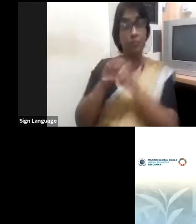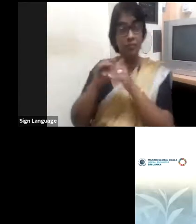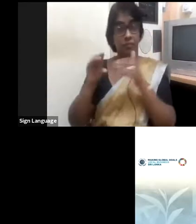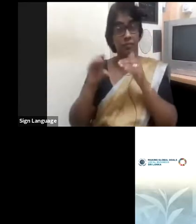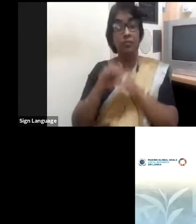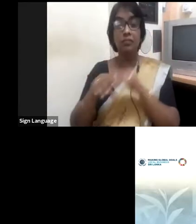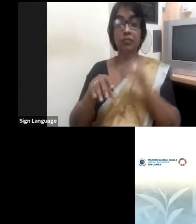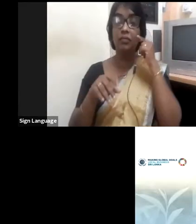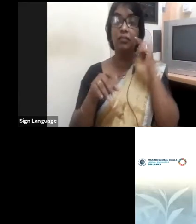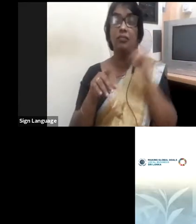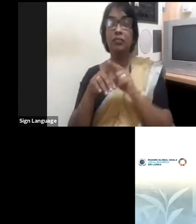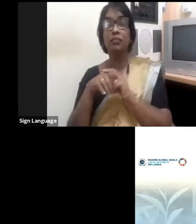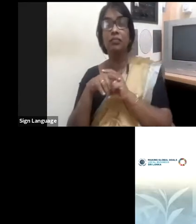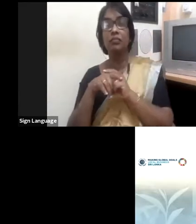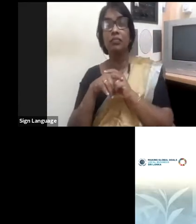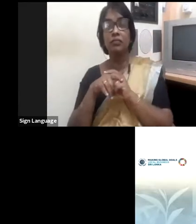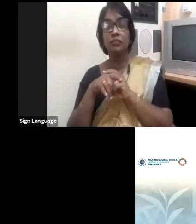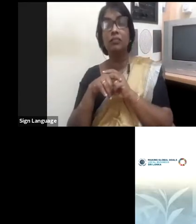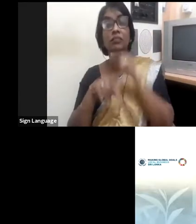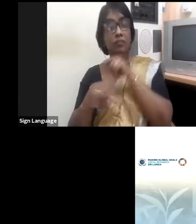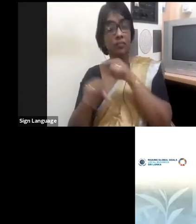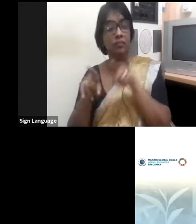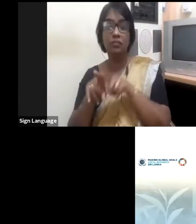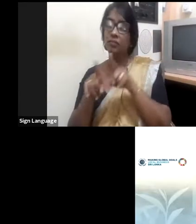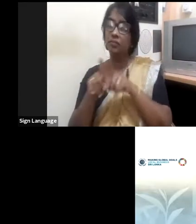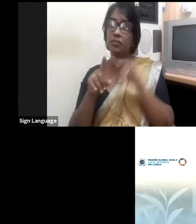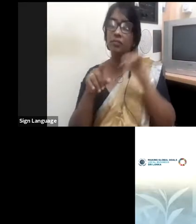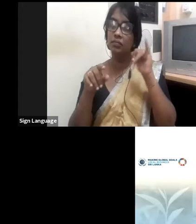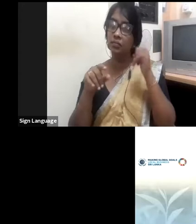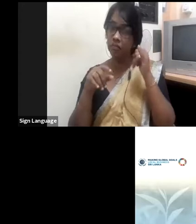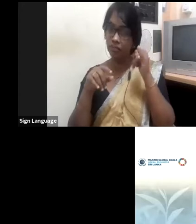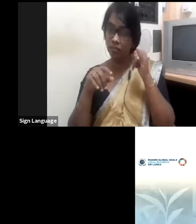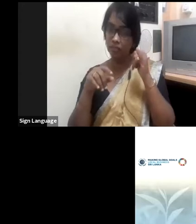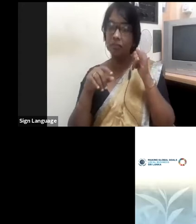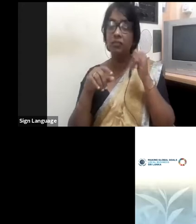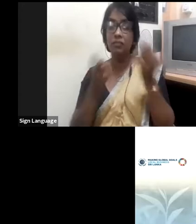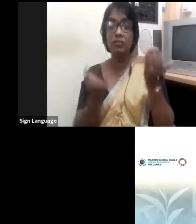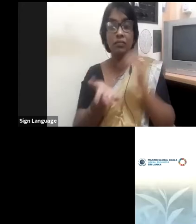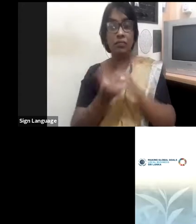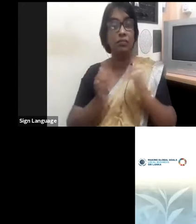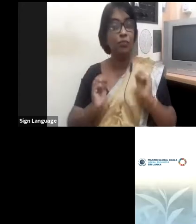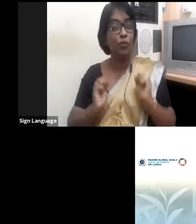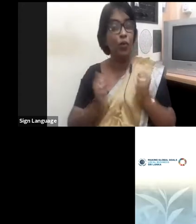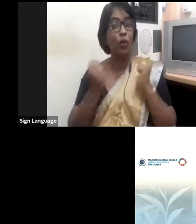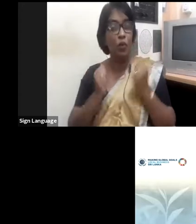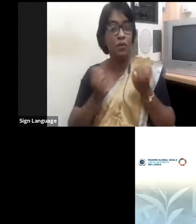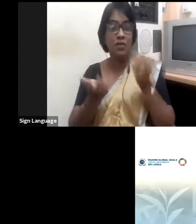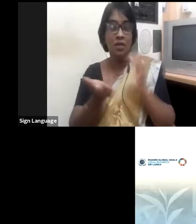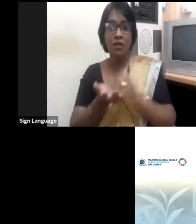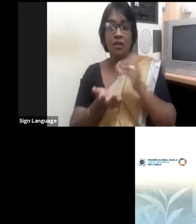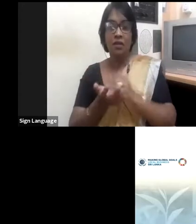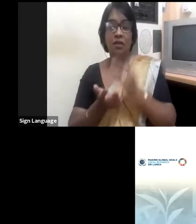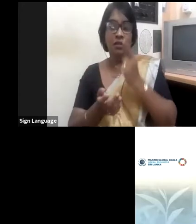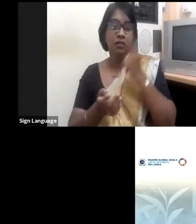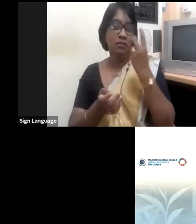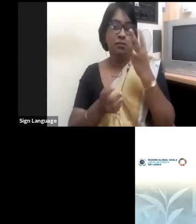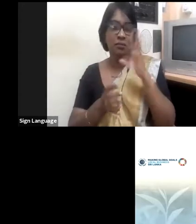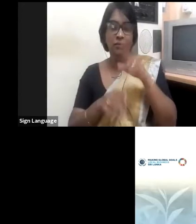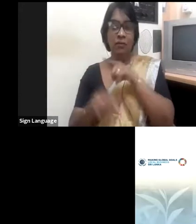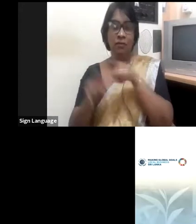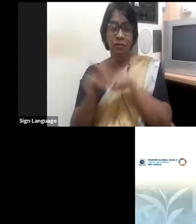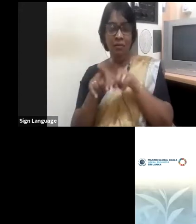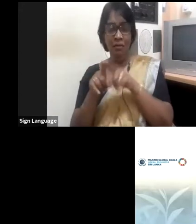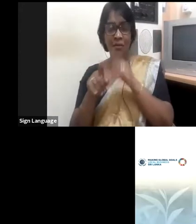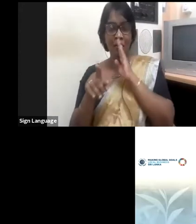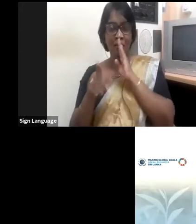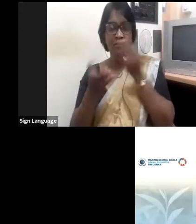interviews, might take a few effort more, we will have to screen a few candidates, we